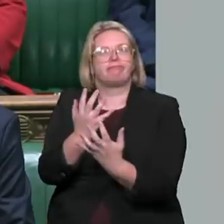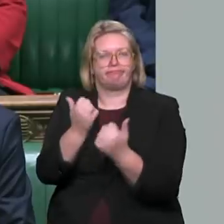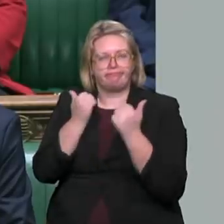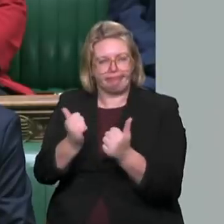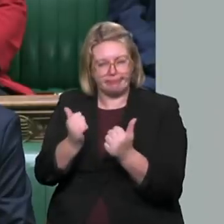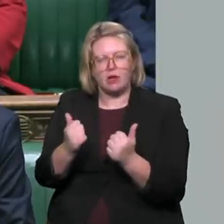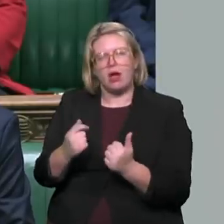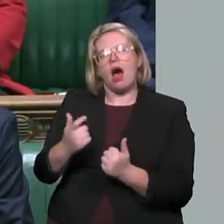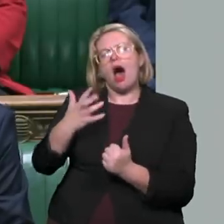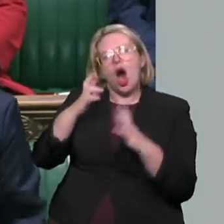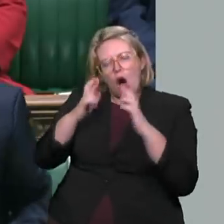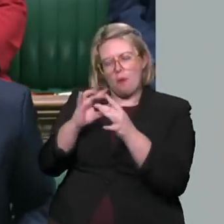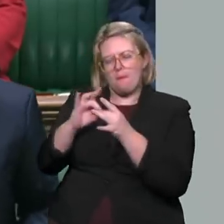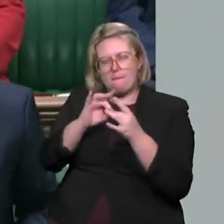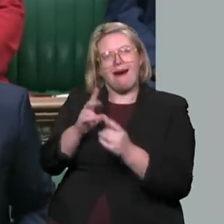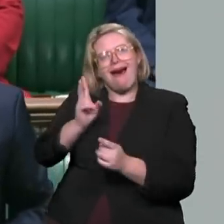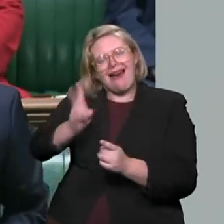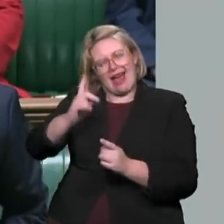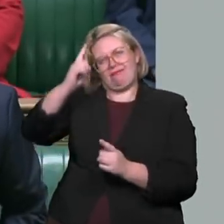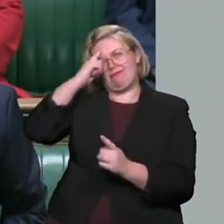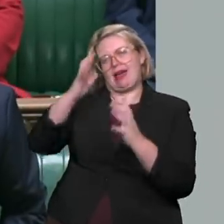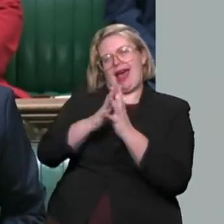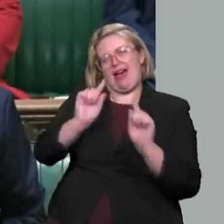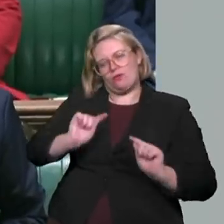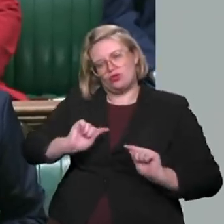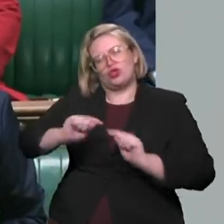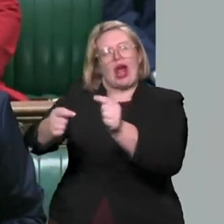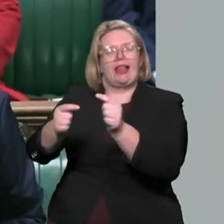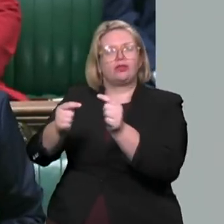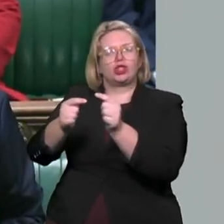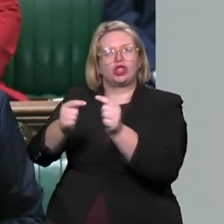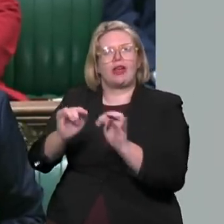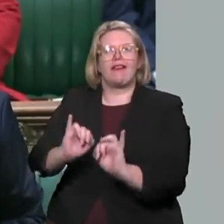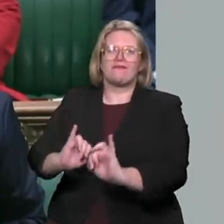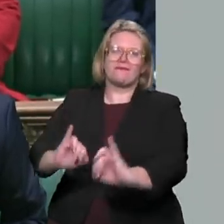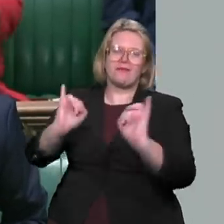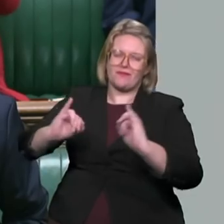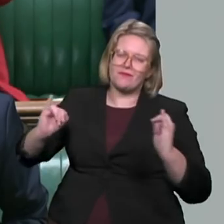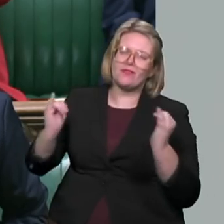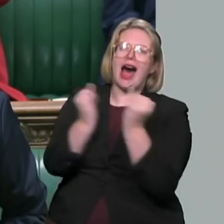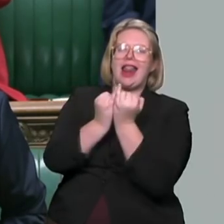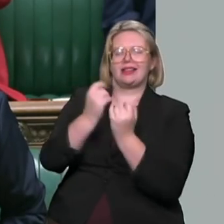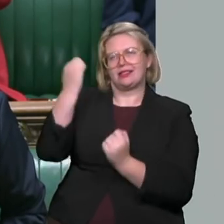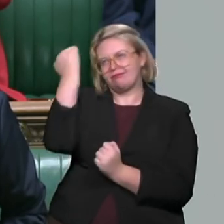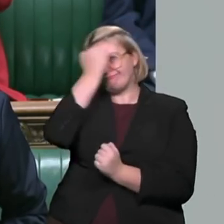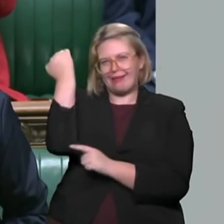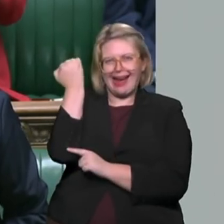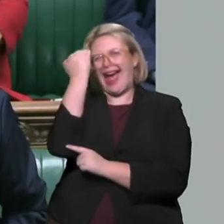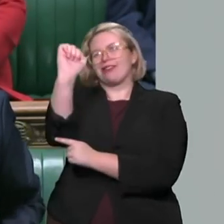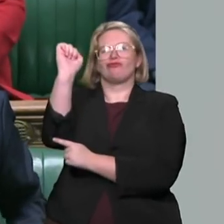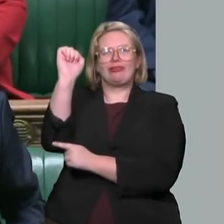extremism. It's three years since the Government promised an online safety bill, but it's not yet before the House.